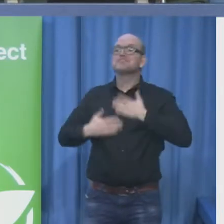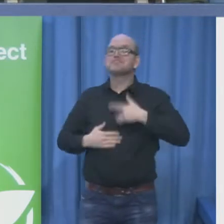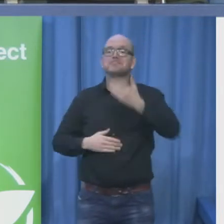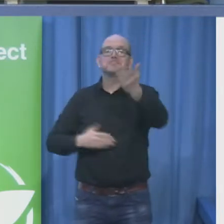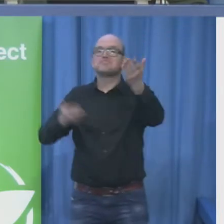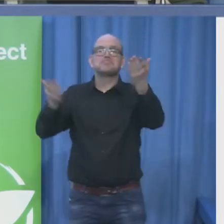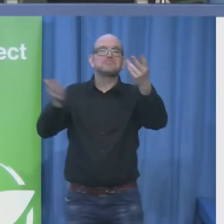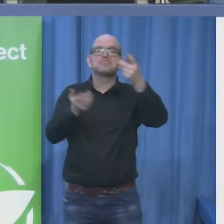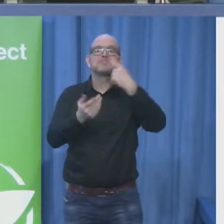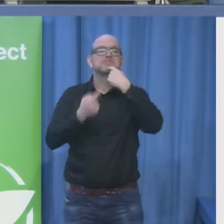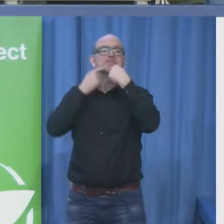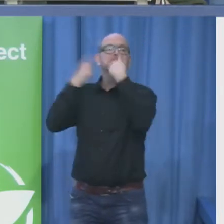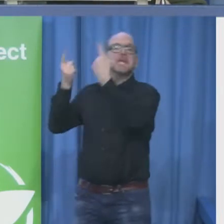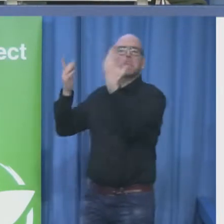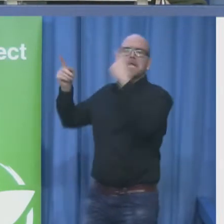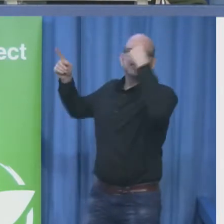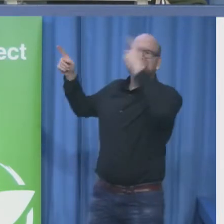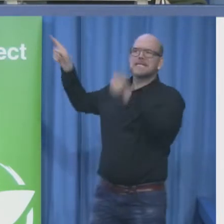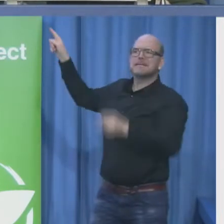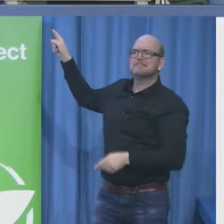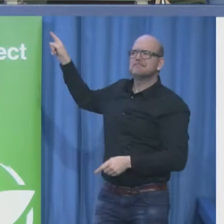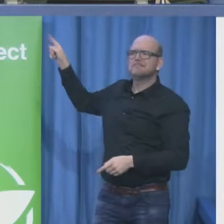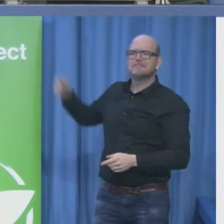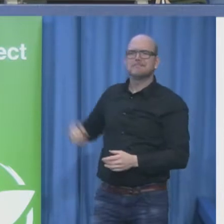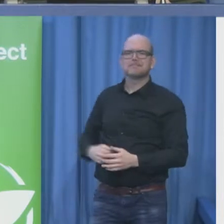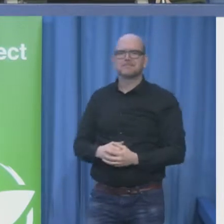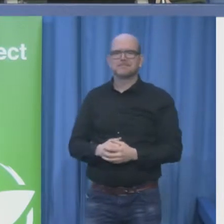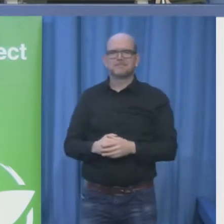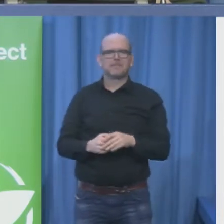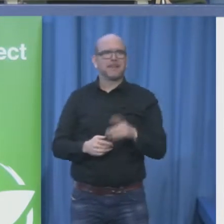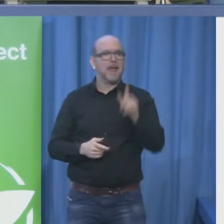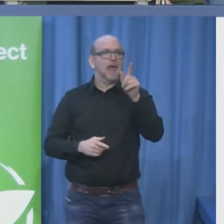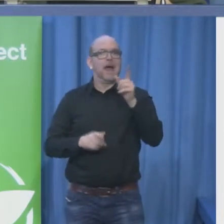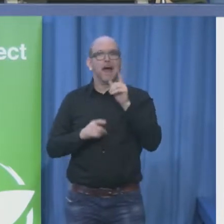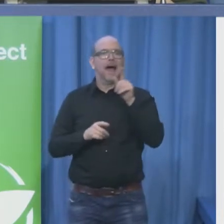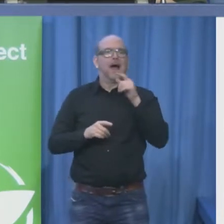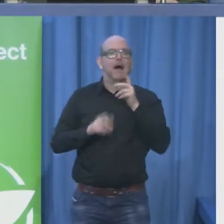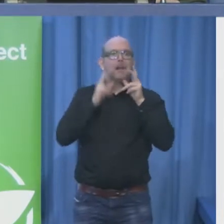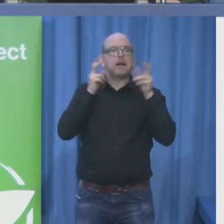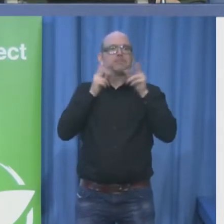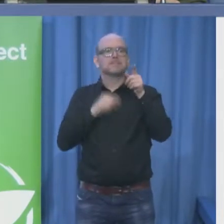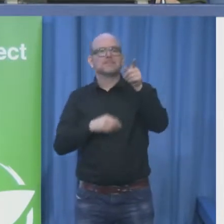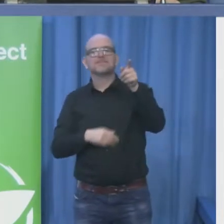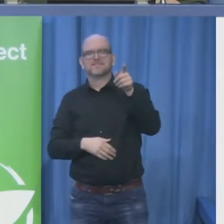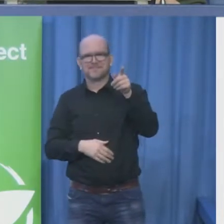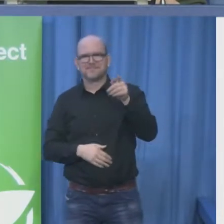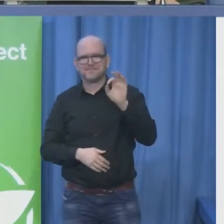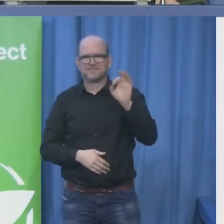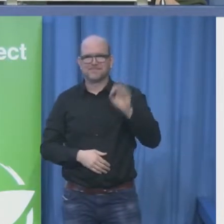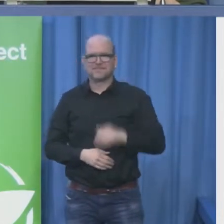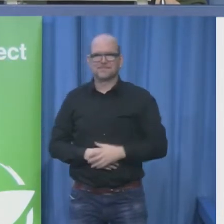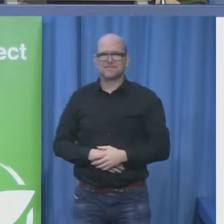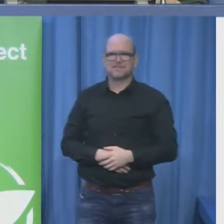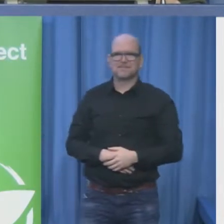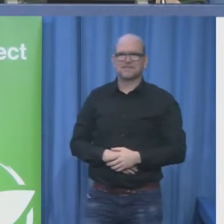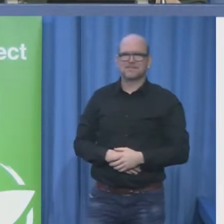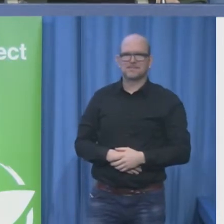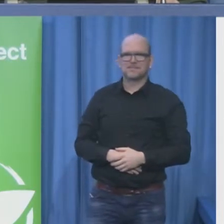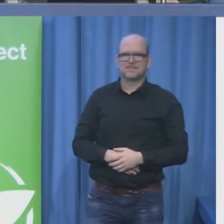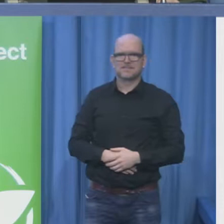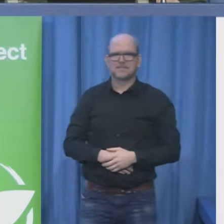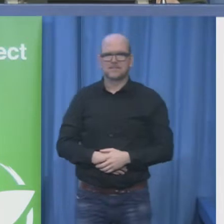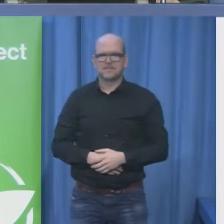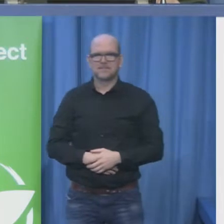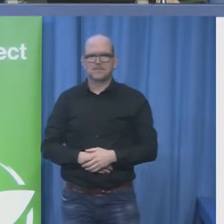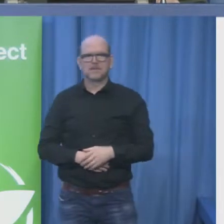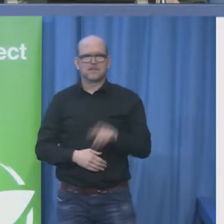Hi, yes. Oh, wow. That's really loud. Okay. Um, my name's Kathy Guernsey, and I live in the United States, but I grew up in